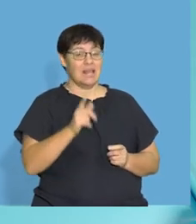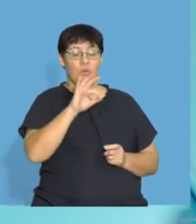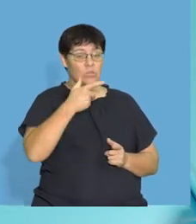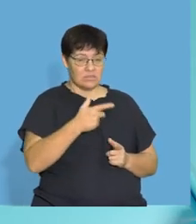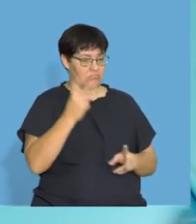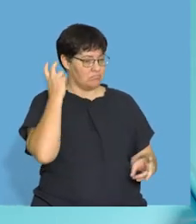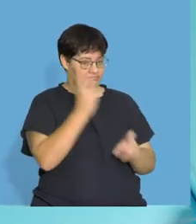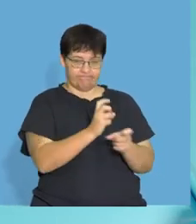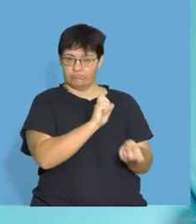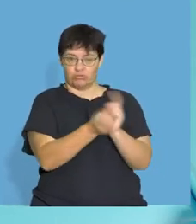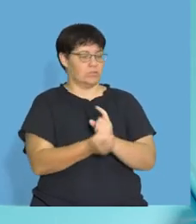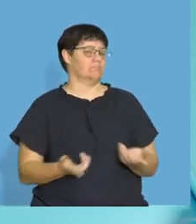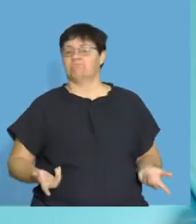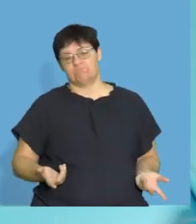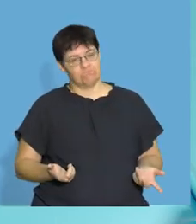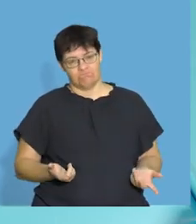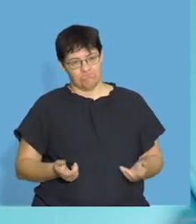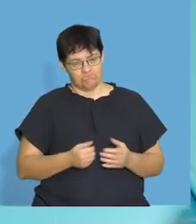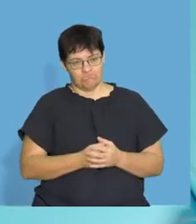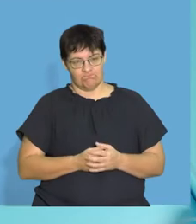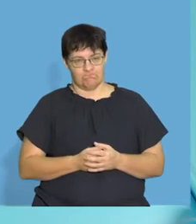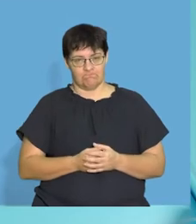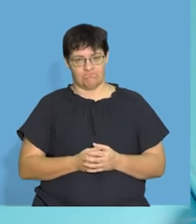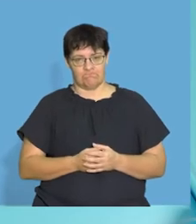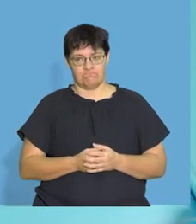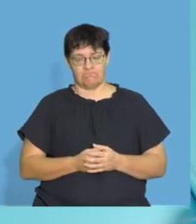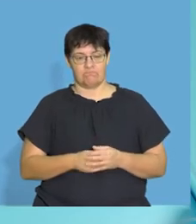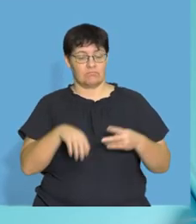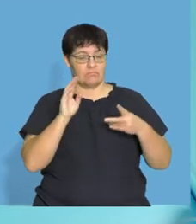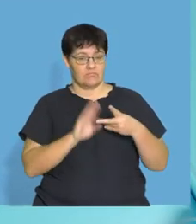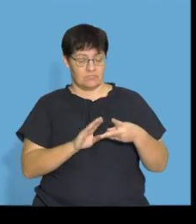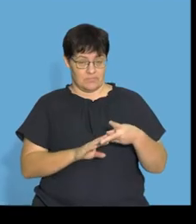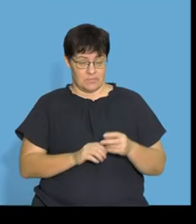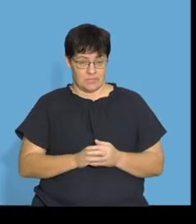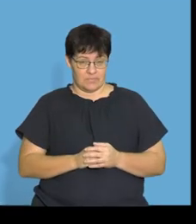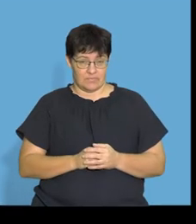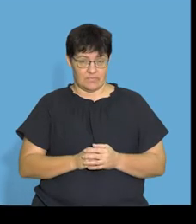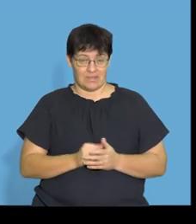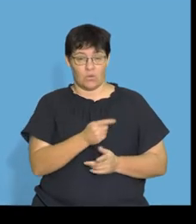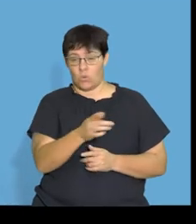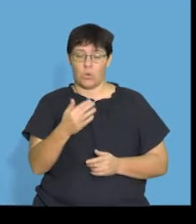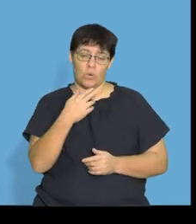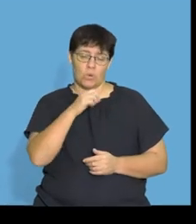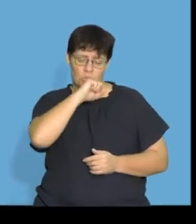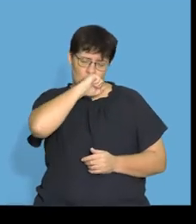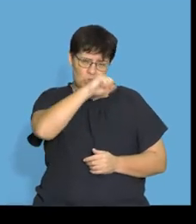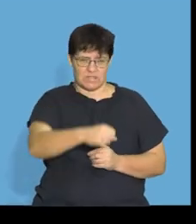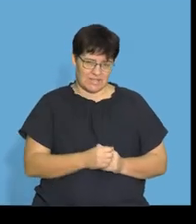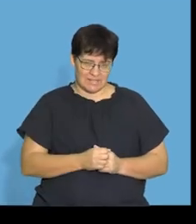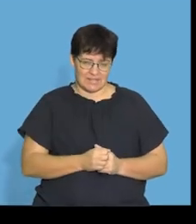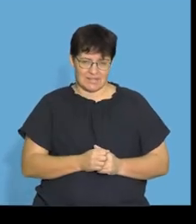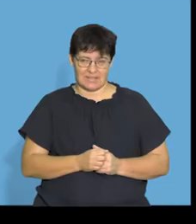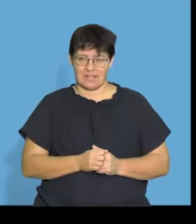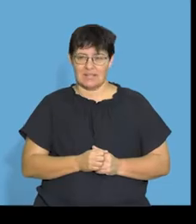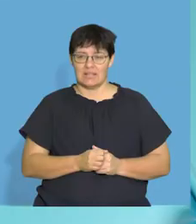Liquid, liquid, doesn't get hard. All right, now the next one. Guys, this is the one some of